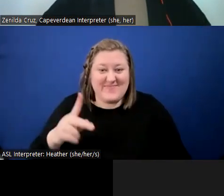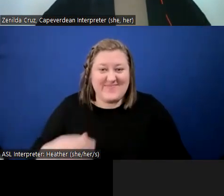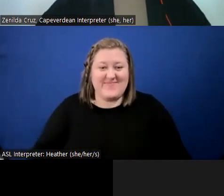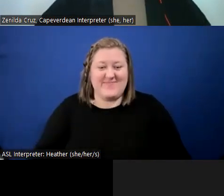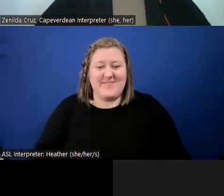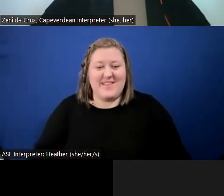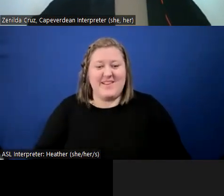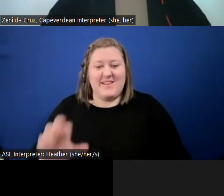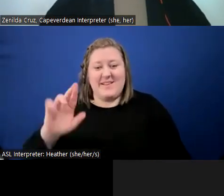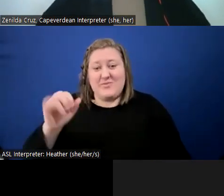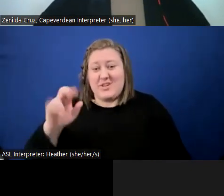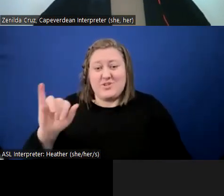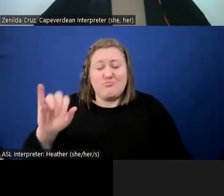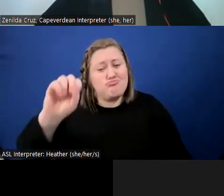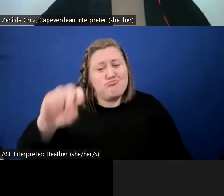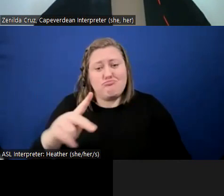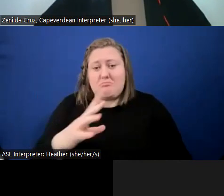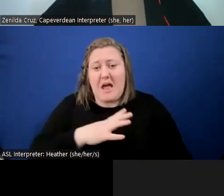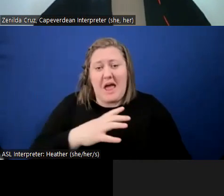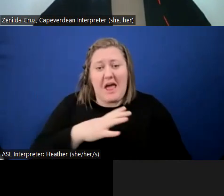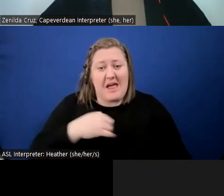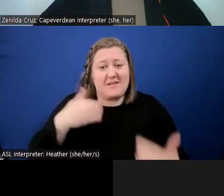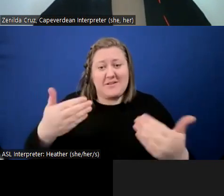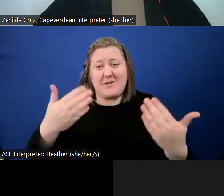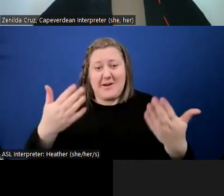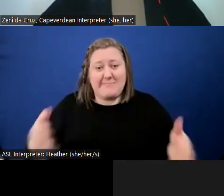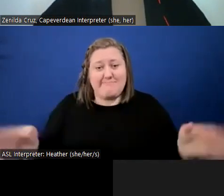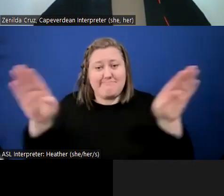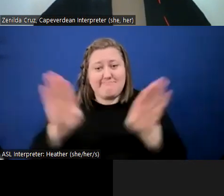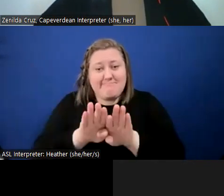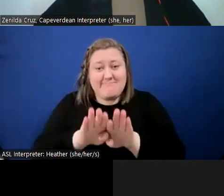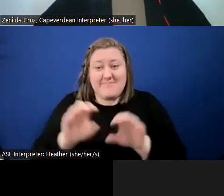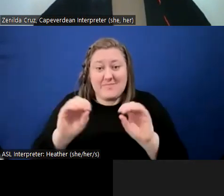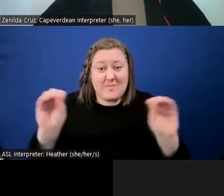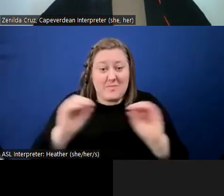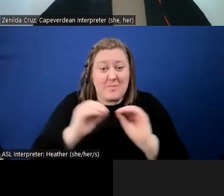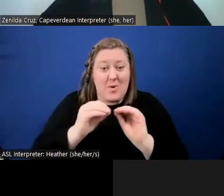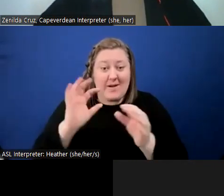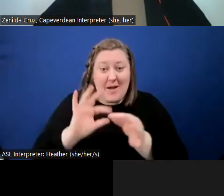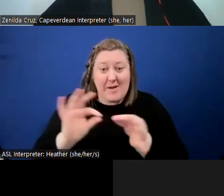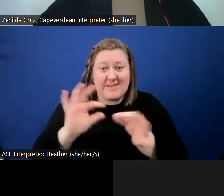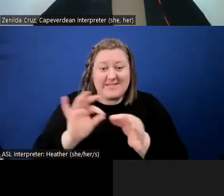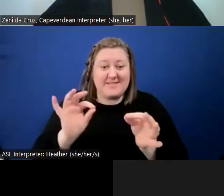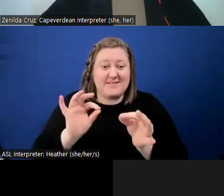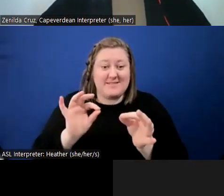Well, in that case, I think we can adjourn if no one else has comments. And, Carlene, I can